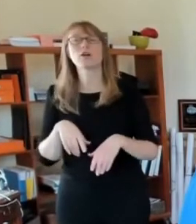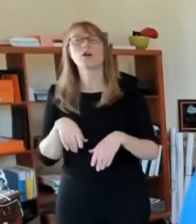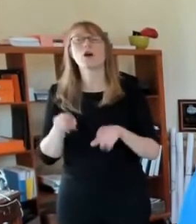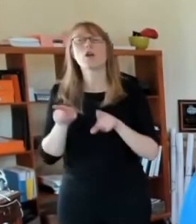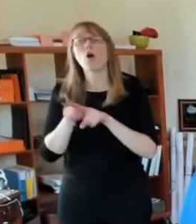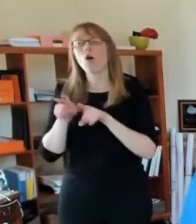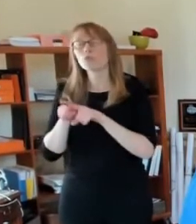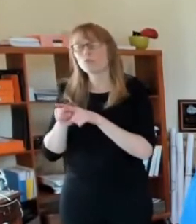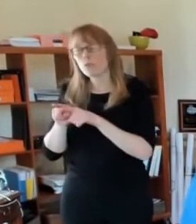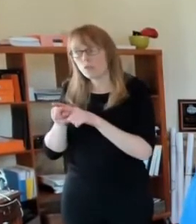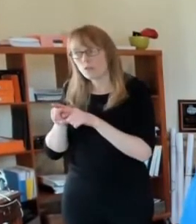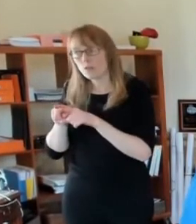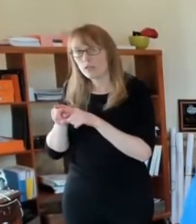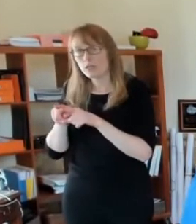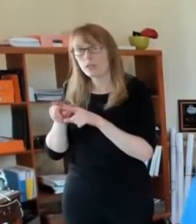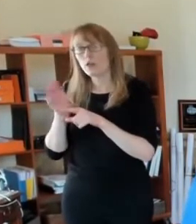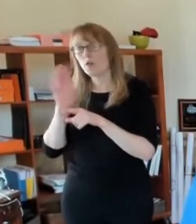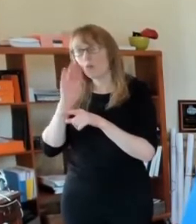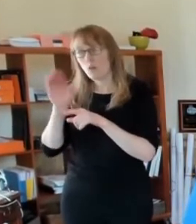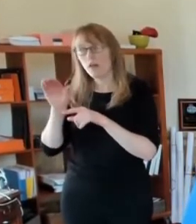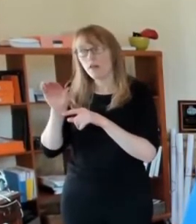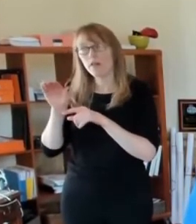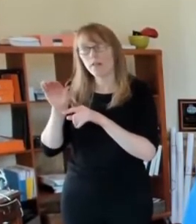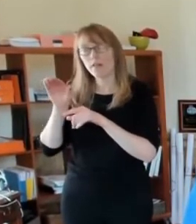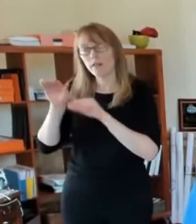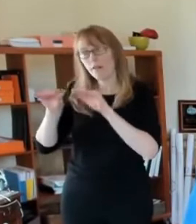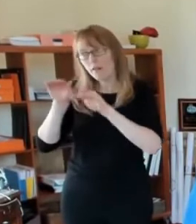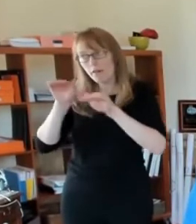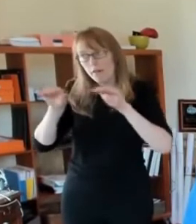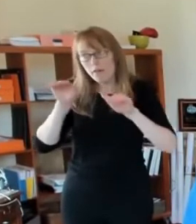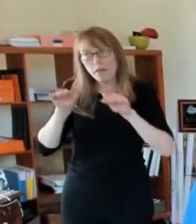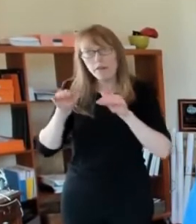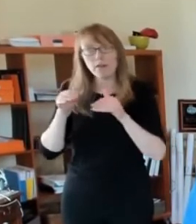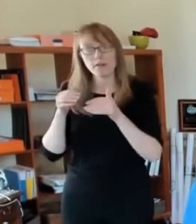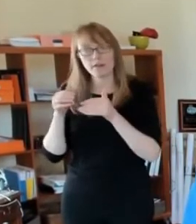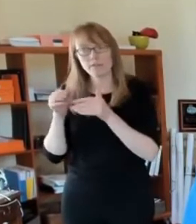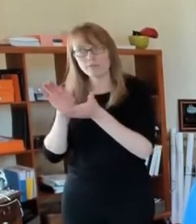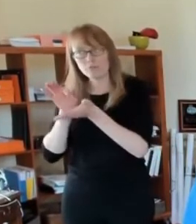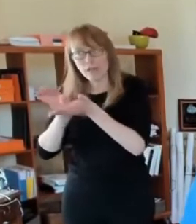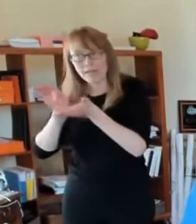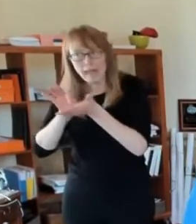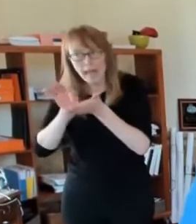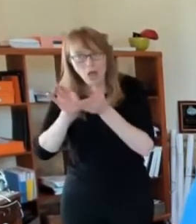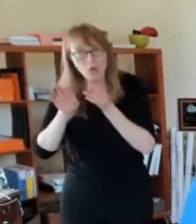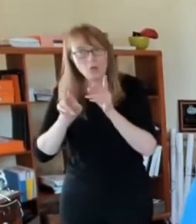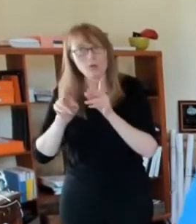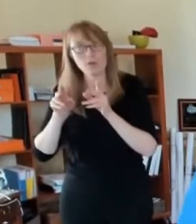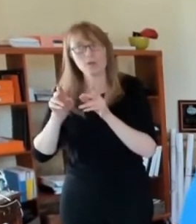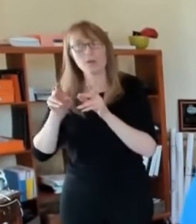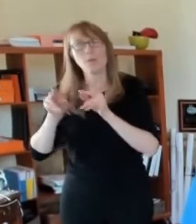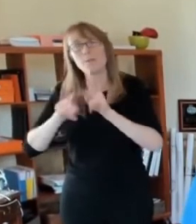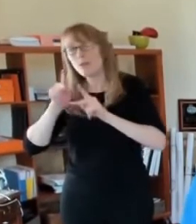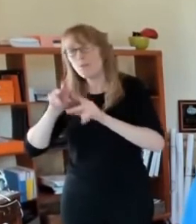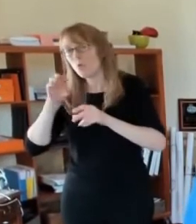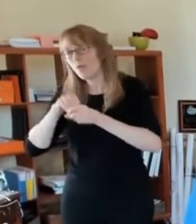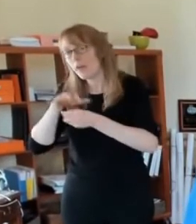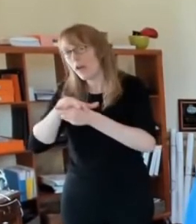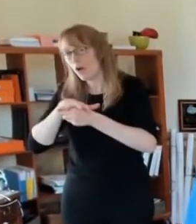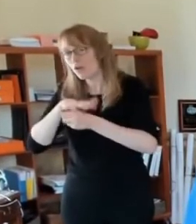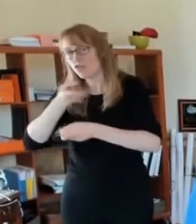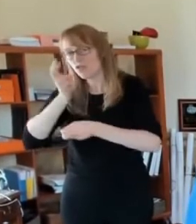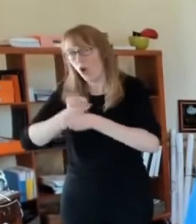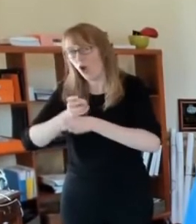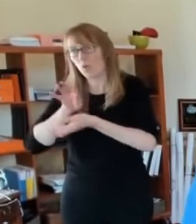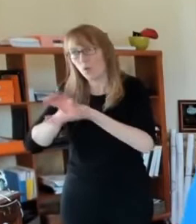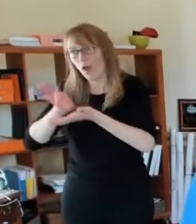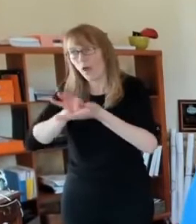And I believe the website of the City of St. Louis has that information on it. We're also going to do what's called shine a